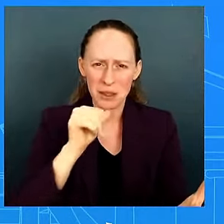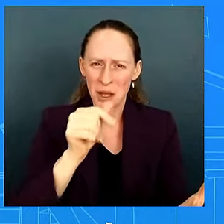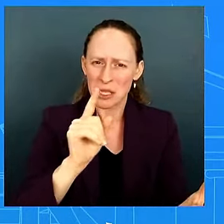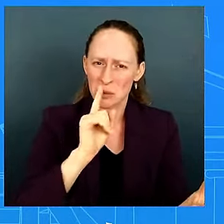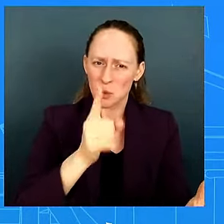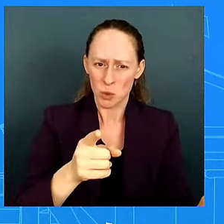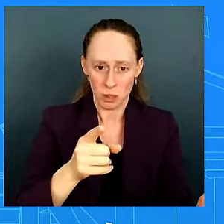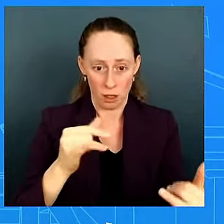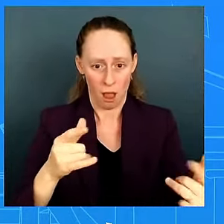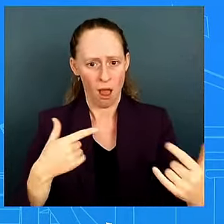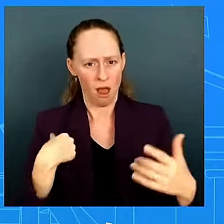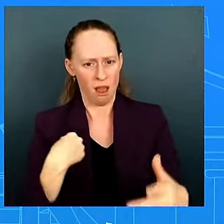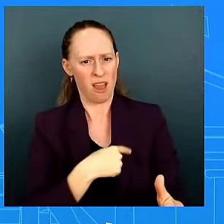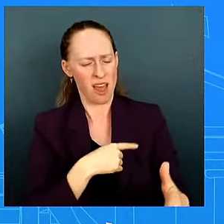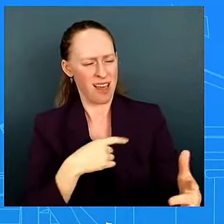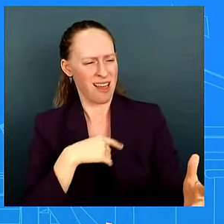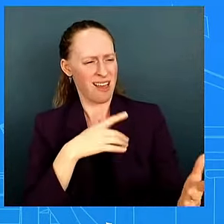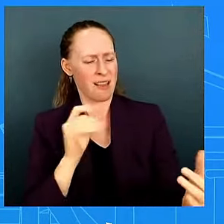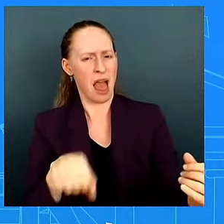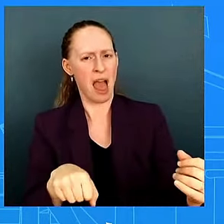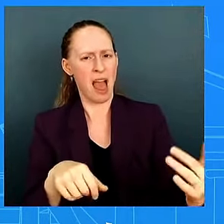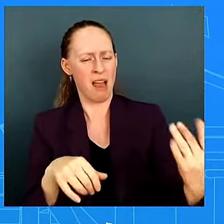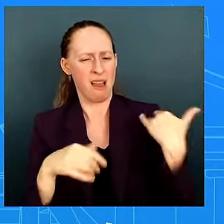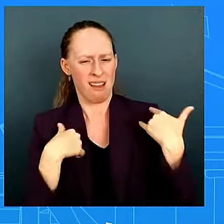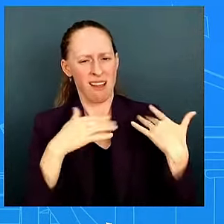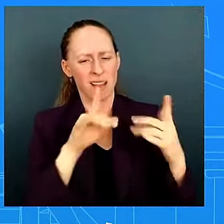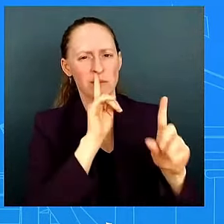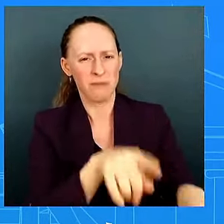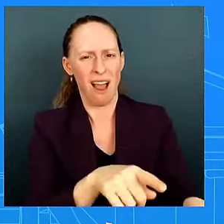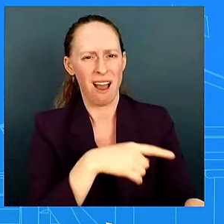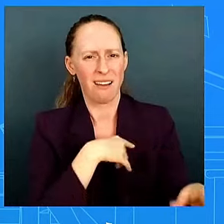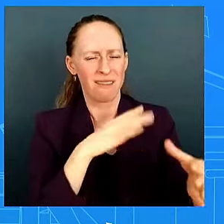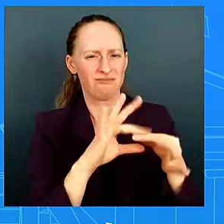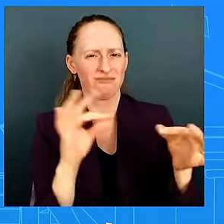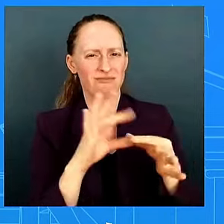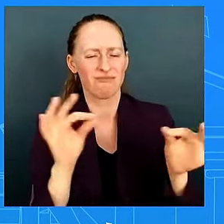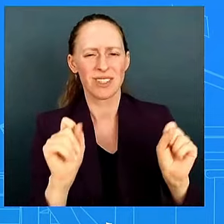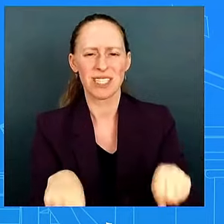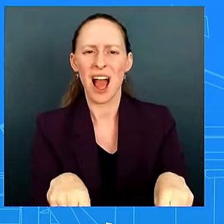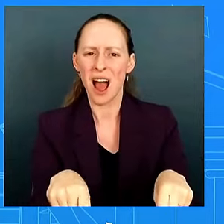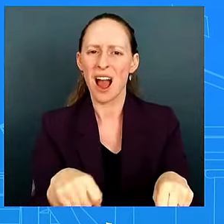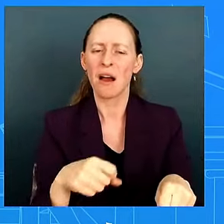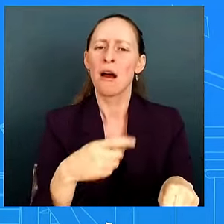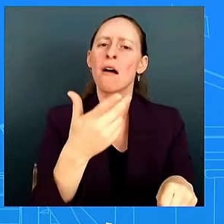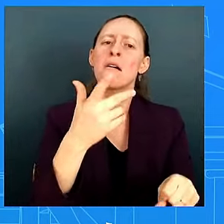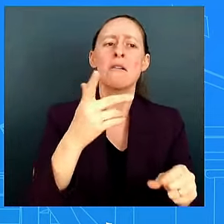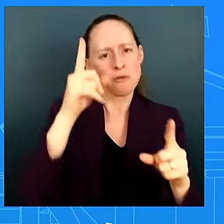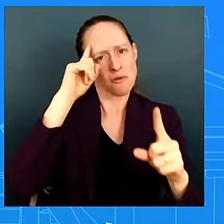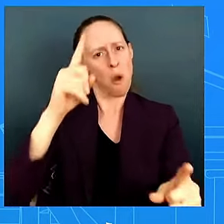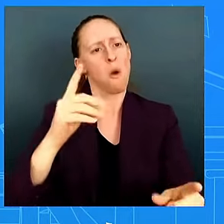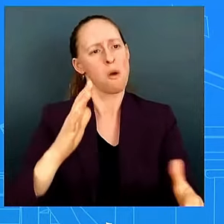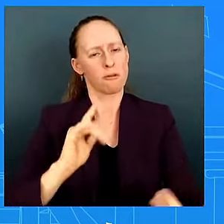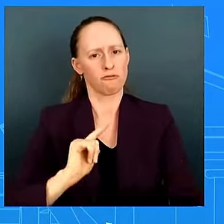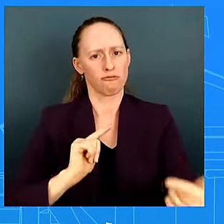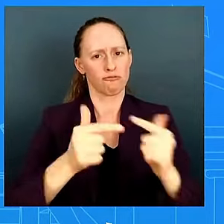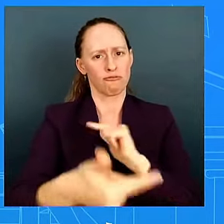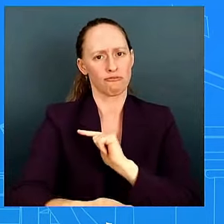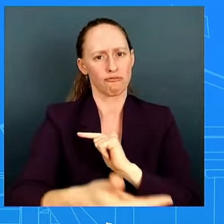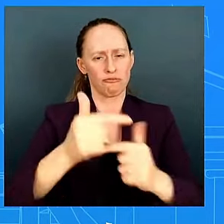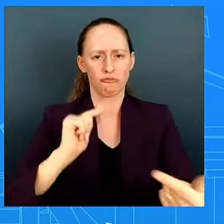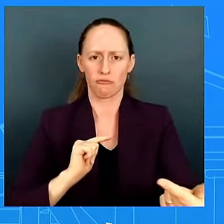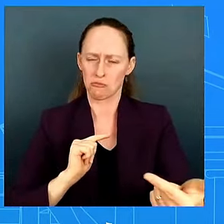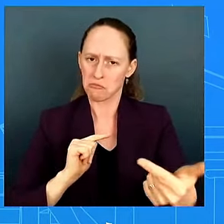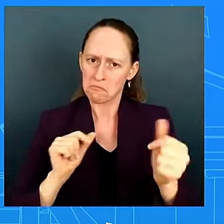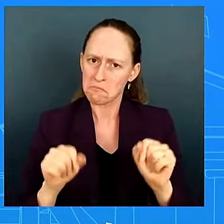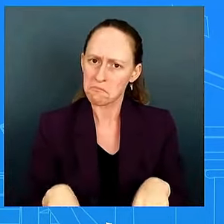our sources are reporting sure say this i think it's a give and take this is what makes what we do in this room almost every day